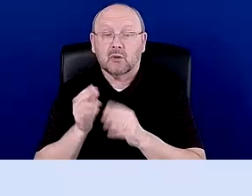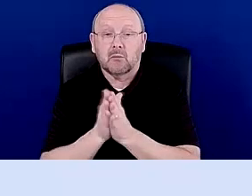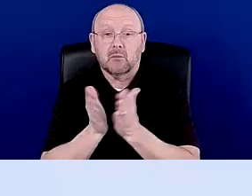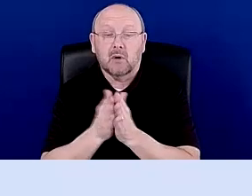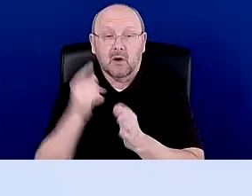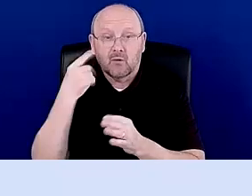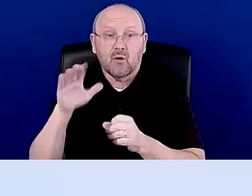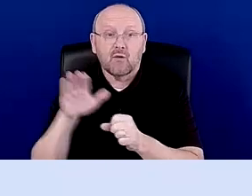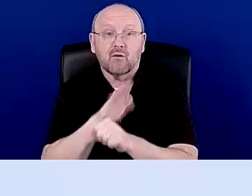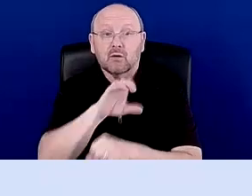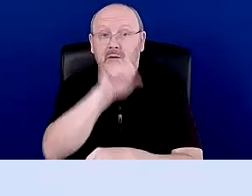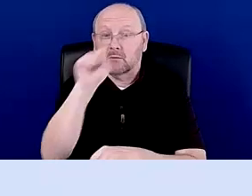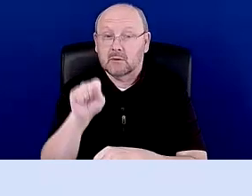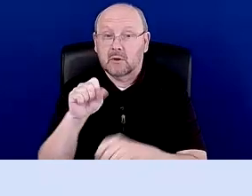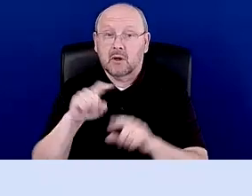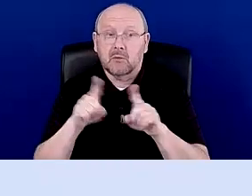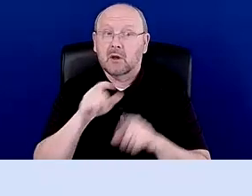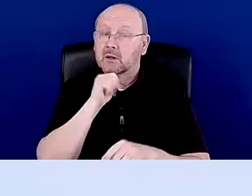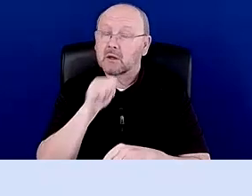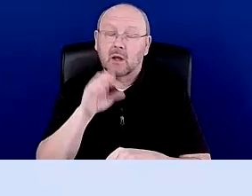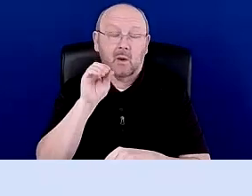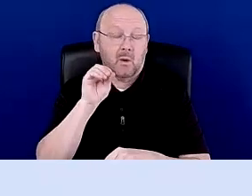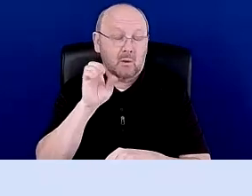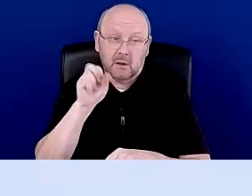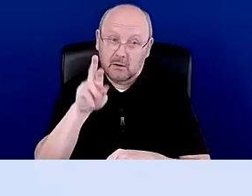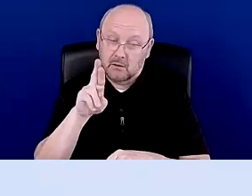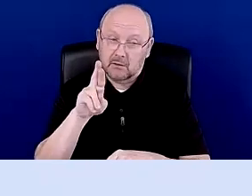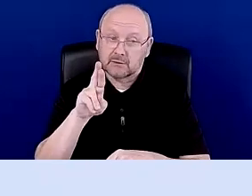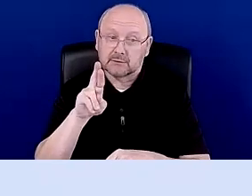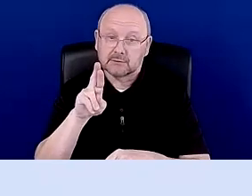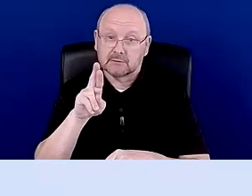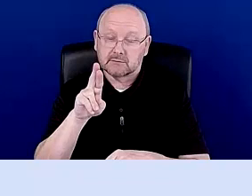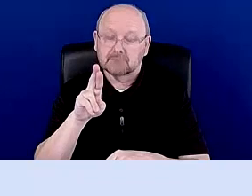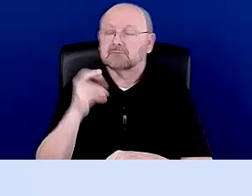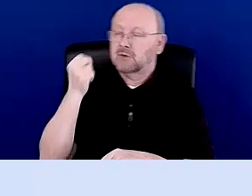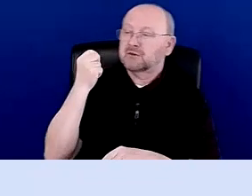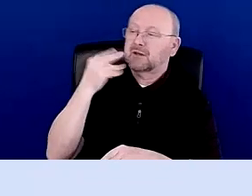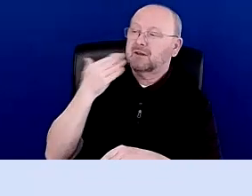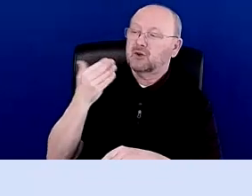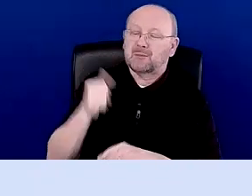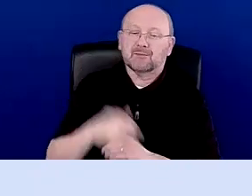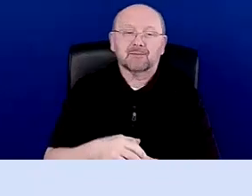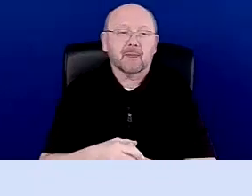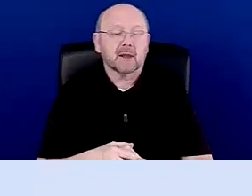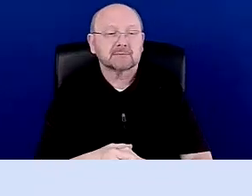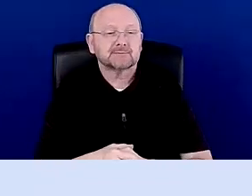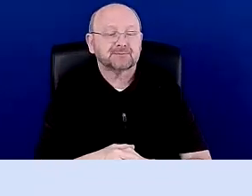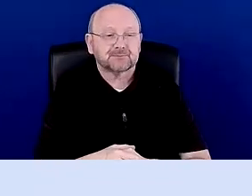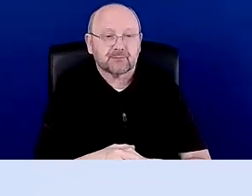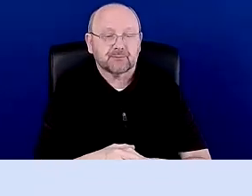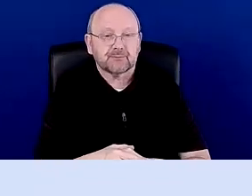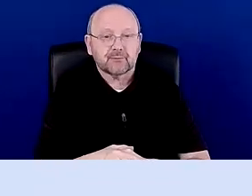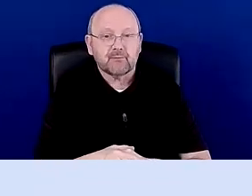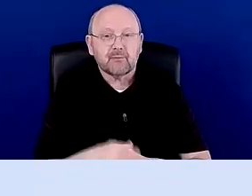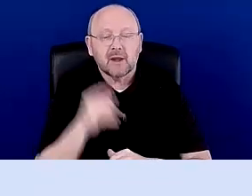Um, however, they're not OER. Um, understood. Right. Thank you. It's a, it's a little bit like a textbook